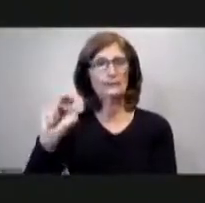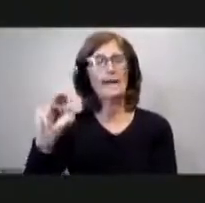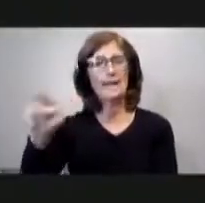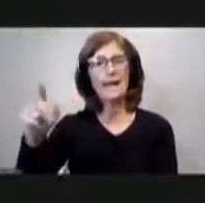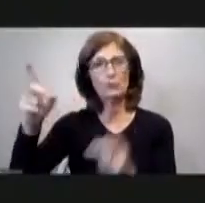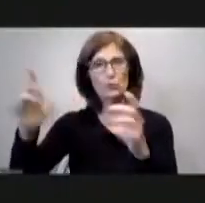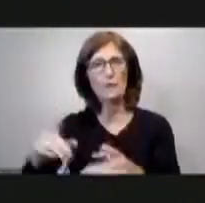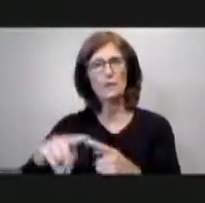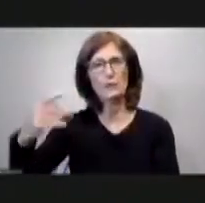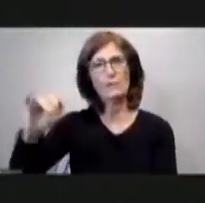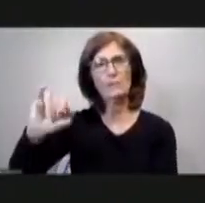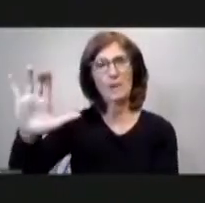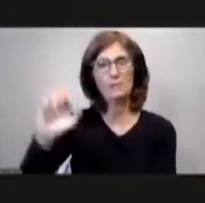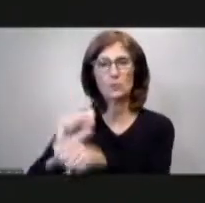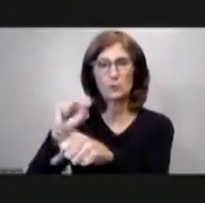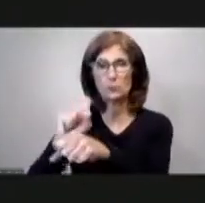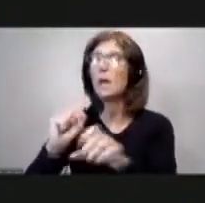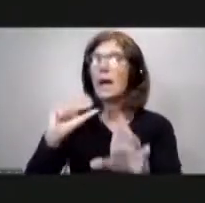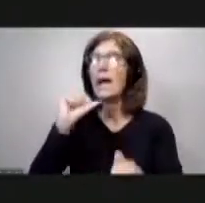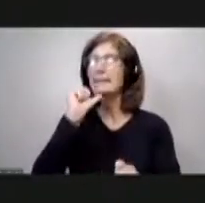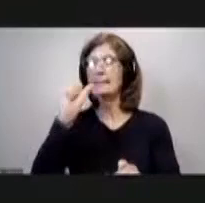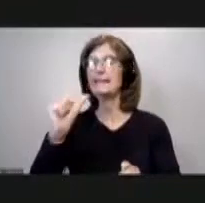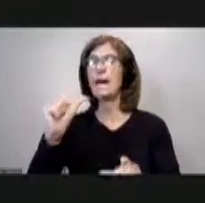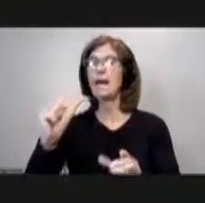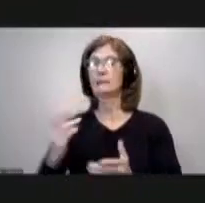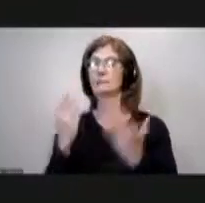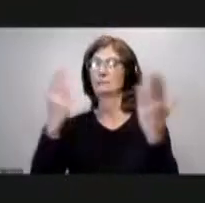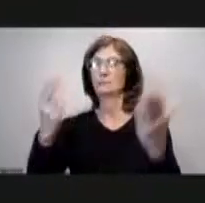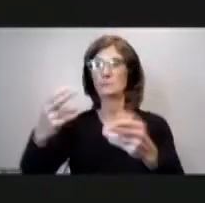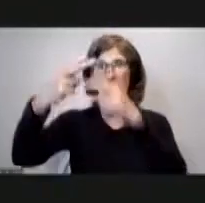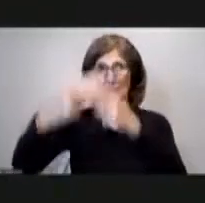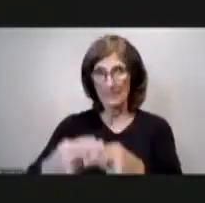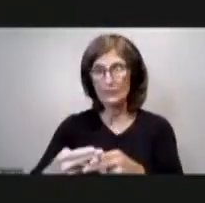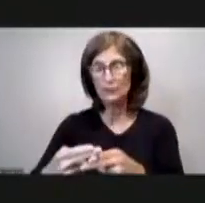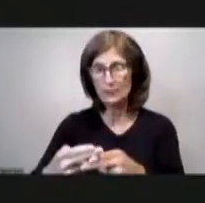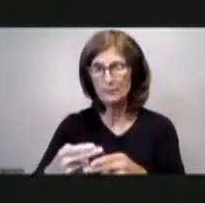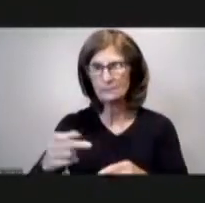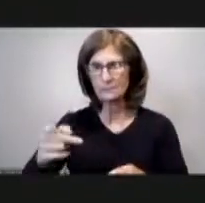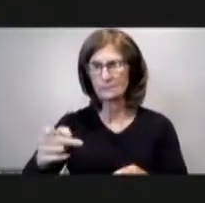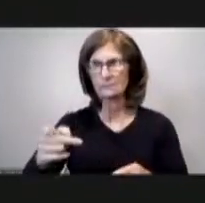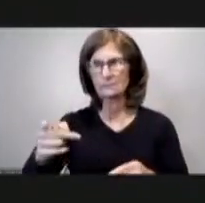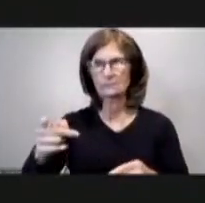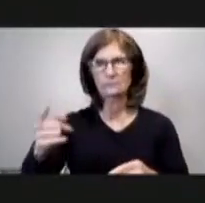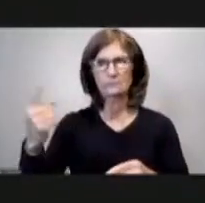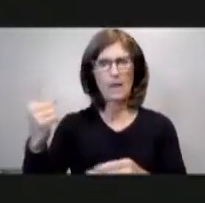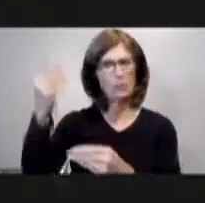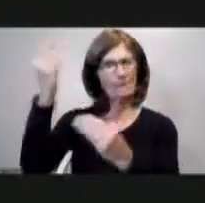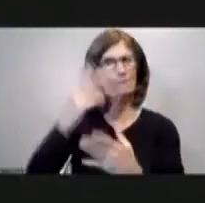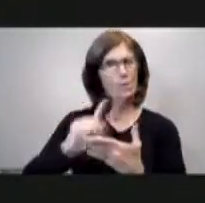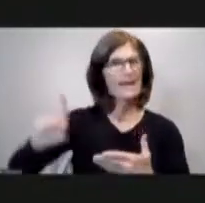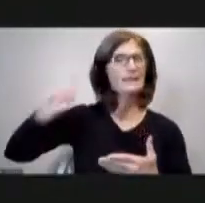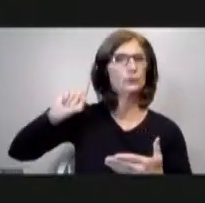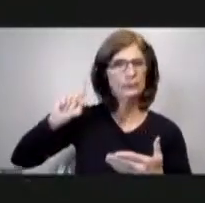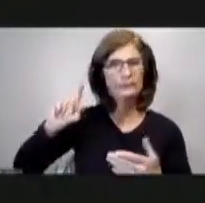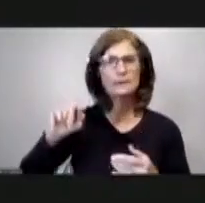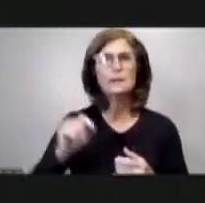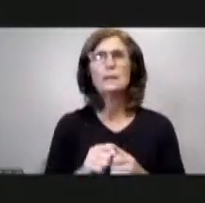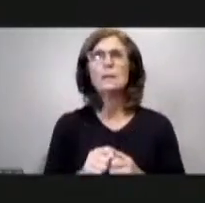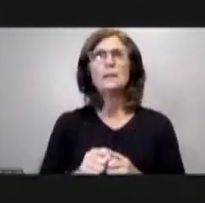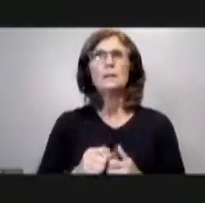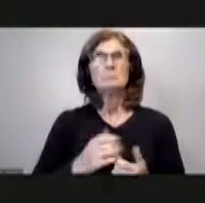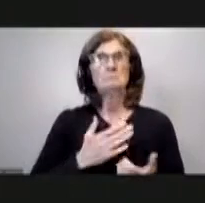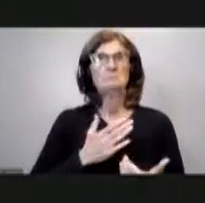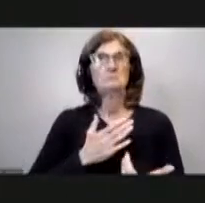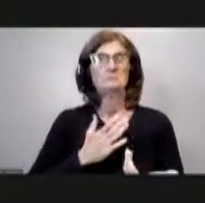i did not do the nomination um i became aware of it i think last week you know from our perspective